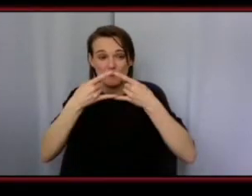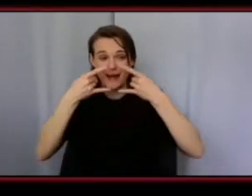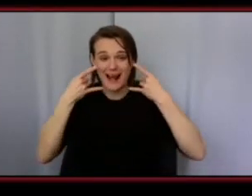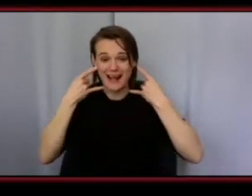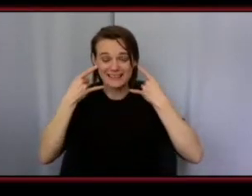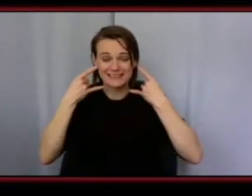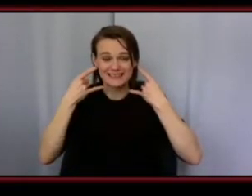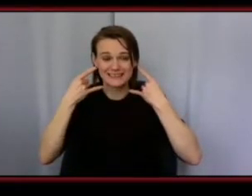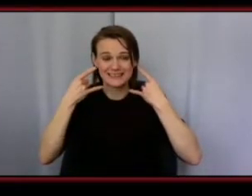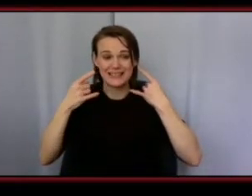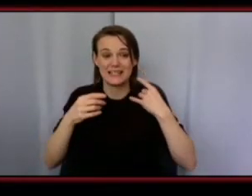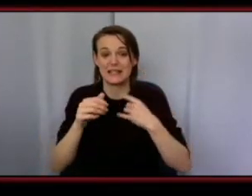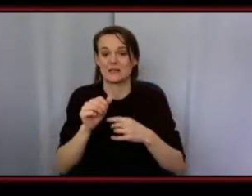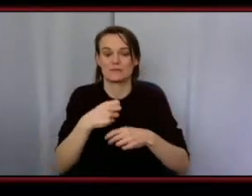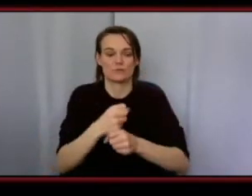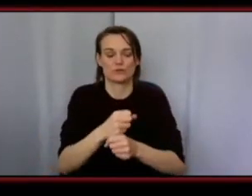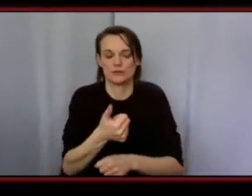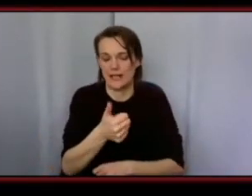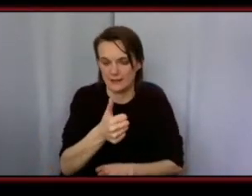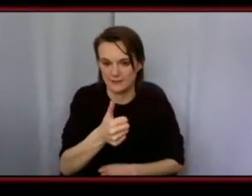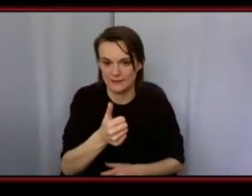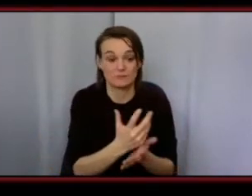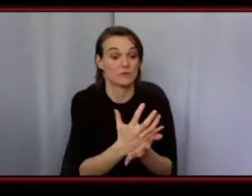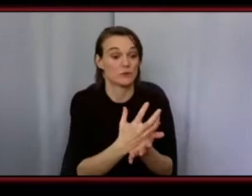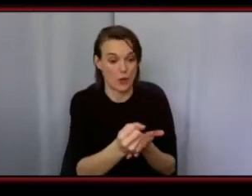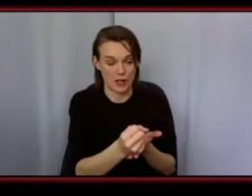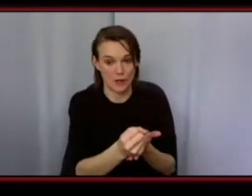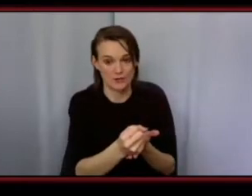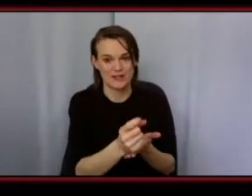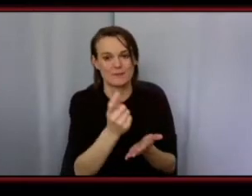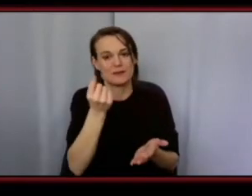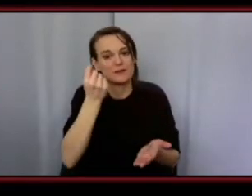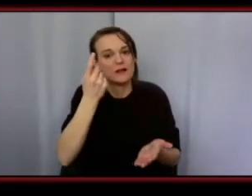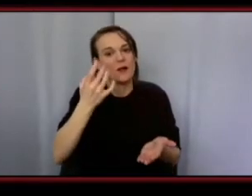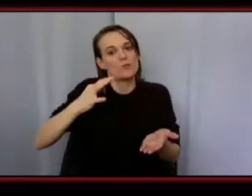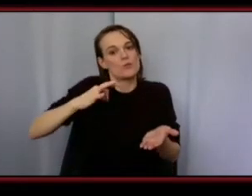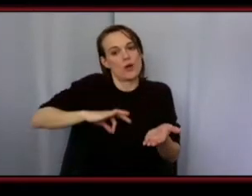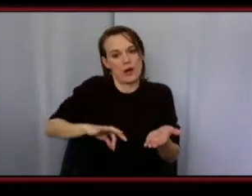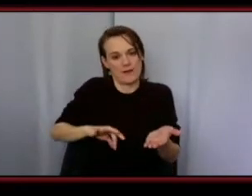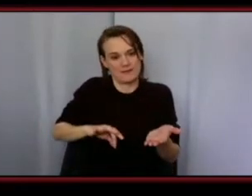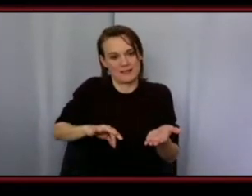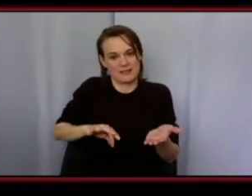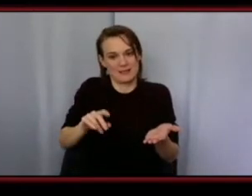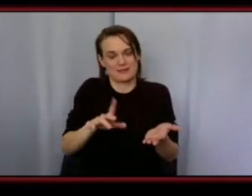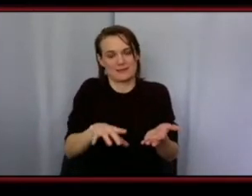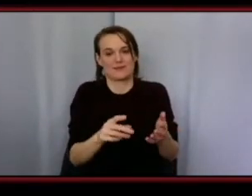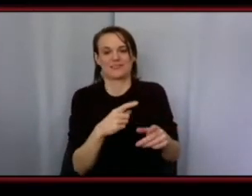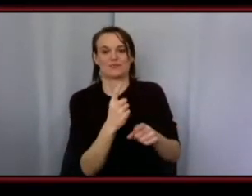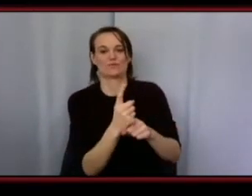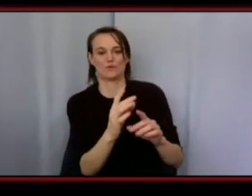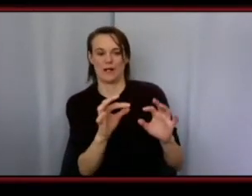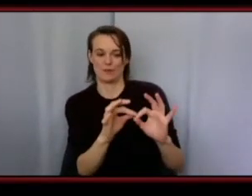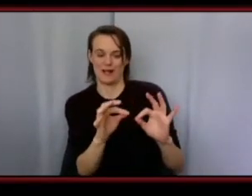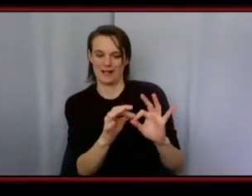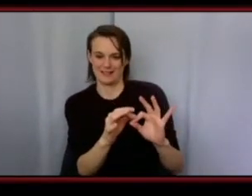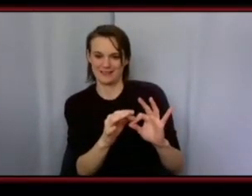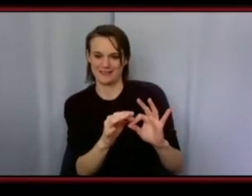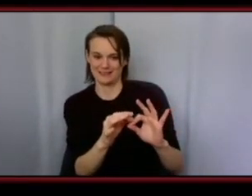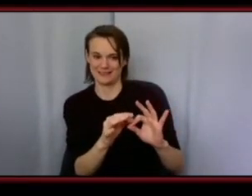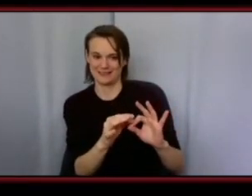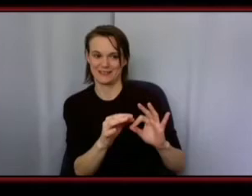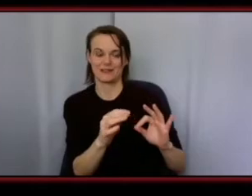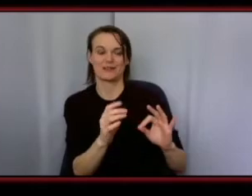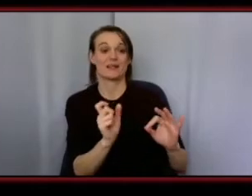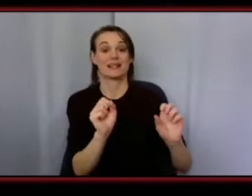but then i noticed once i sold those and i made sure i made a profit that's the thing it's pricing your product to make sure that you not only pay